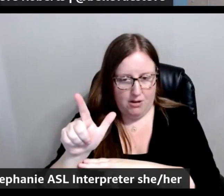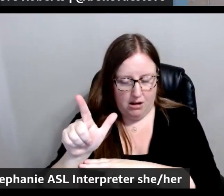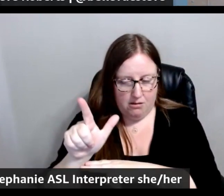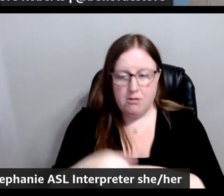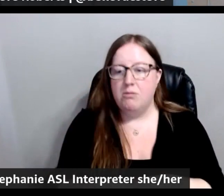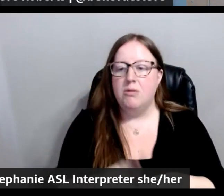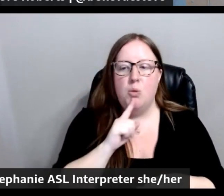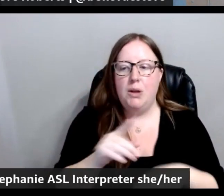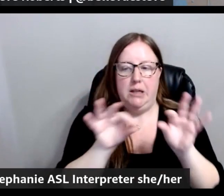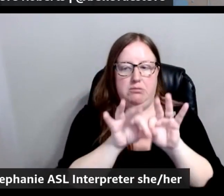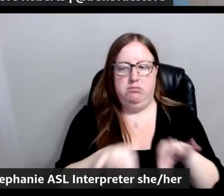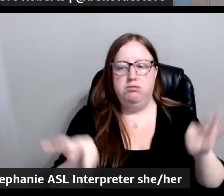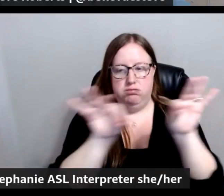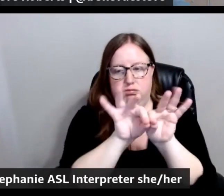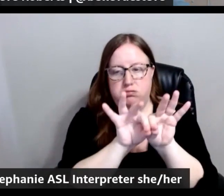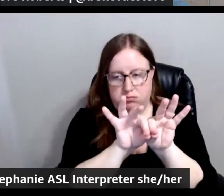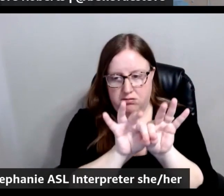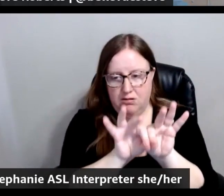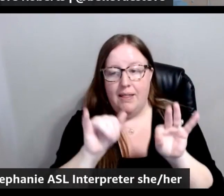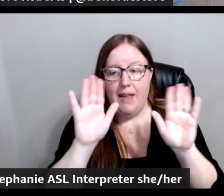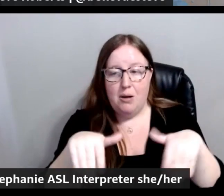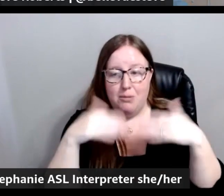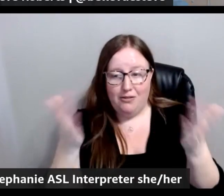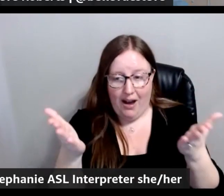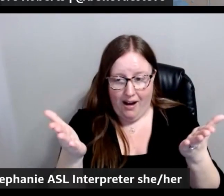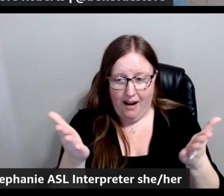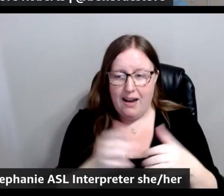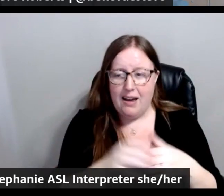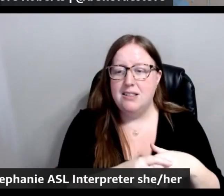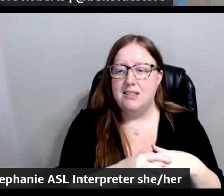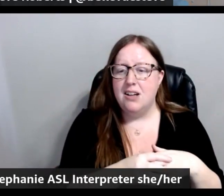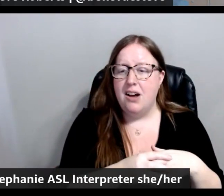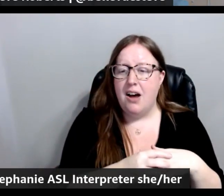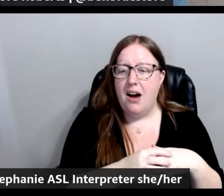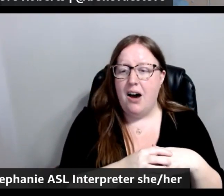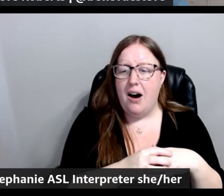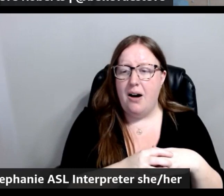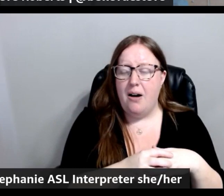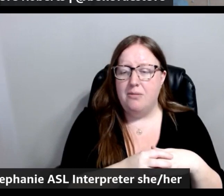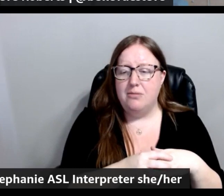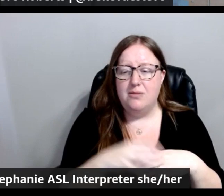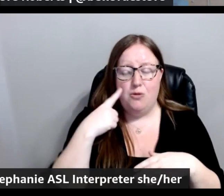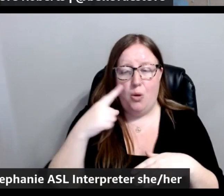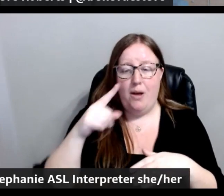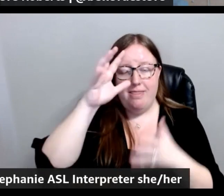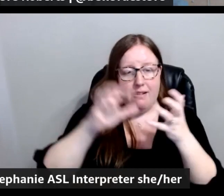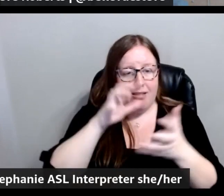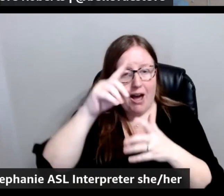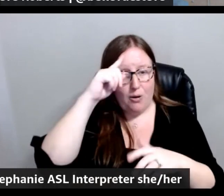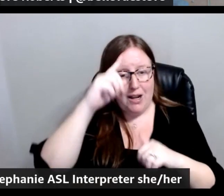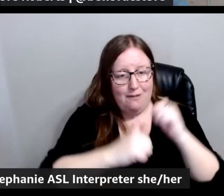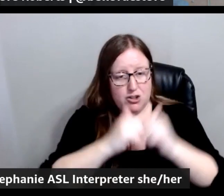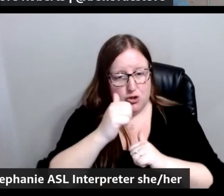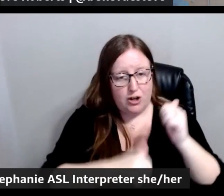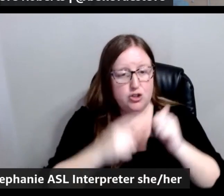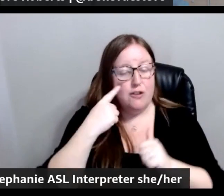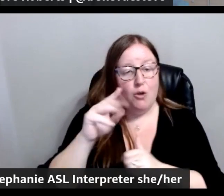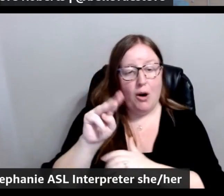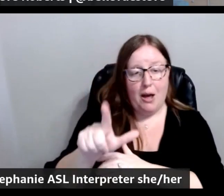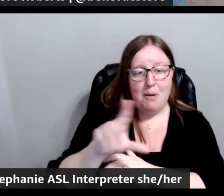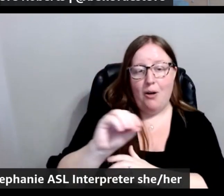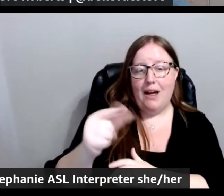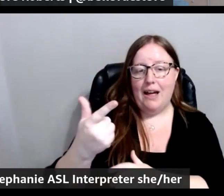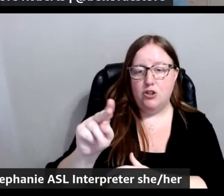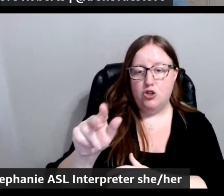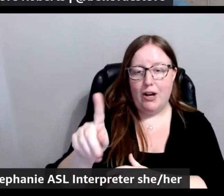that's really critical because it provides our customers with the most cost-effective cloud infrastructure for ML and generative AI